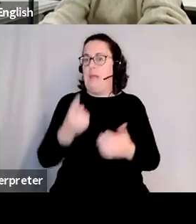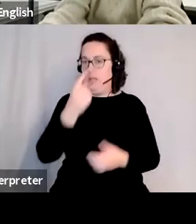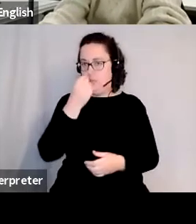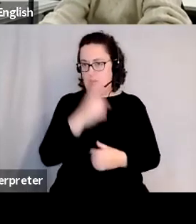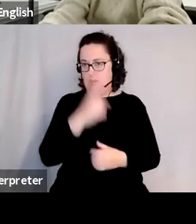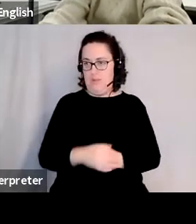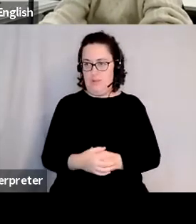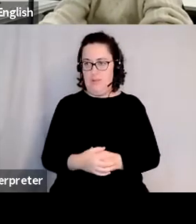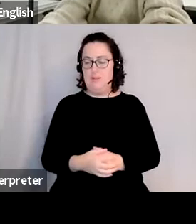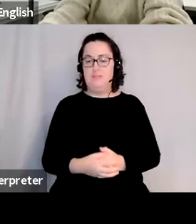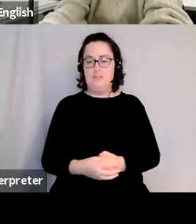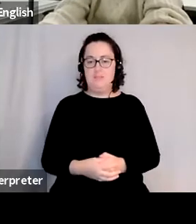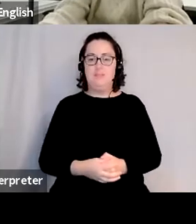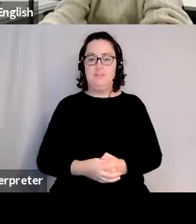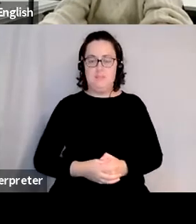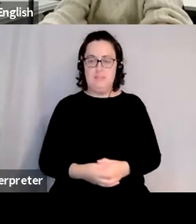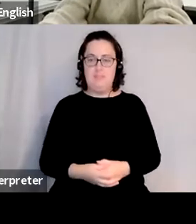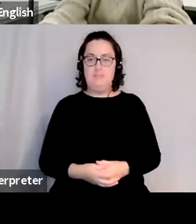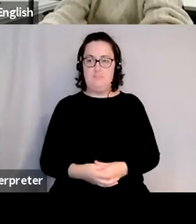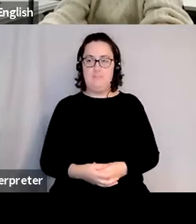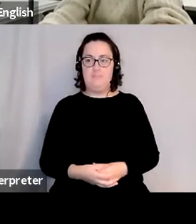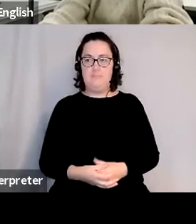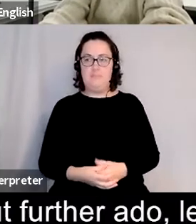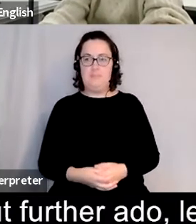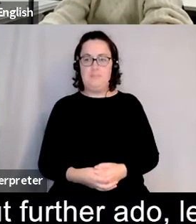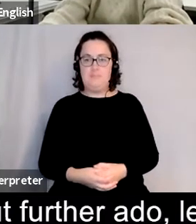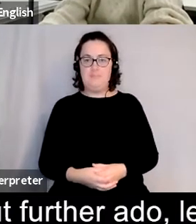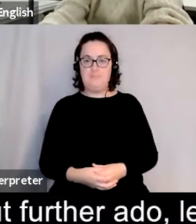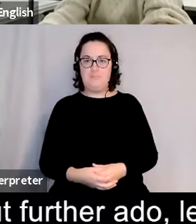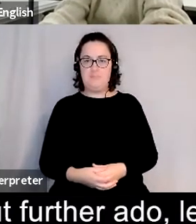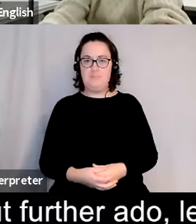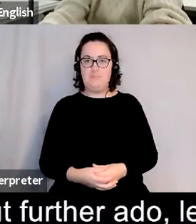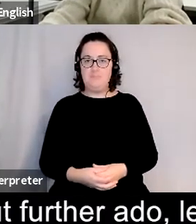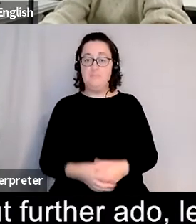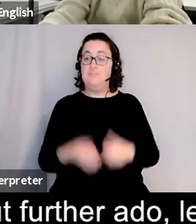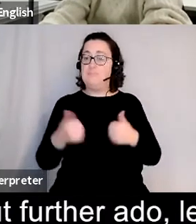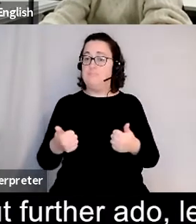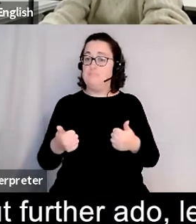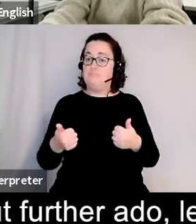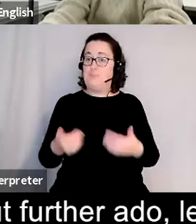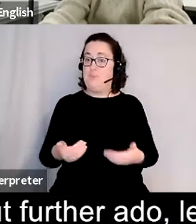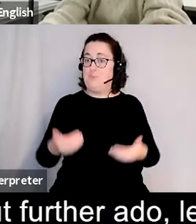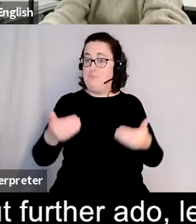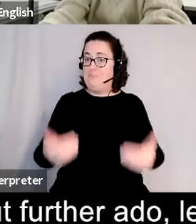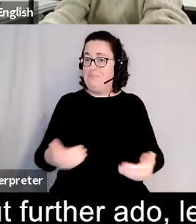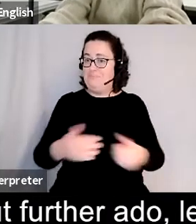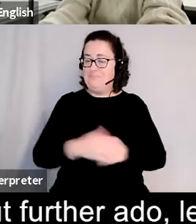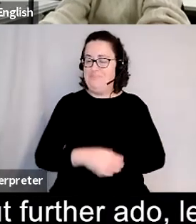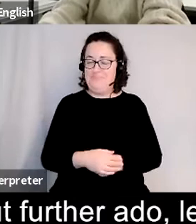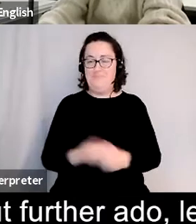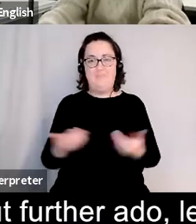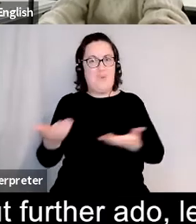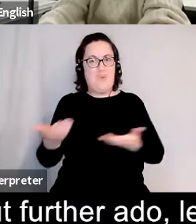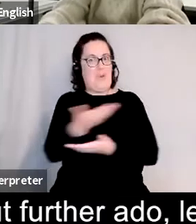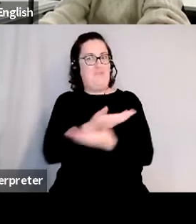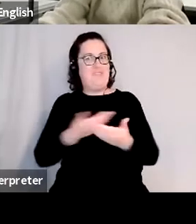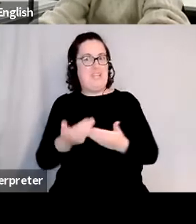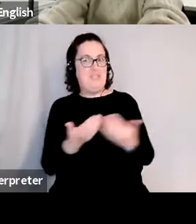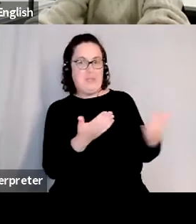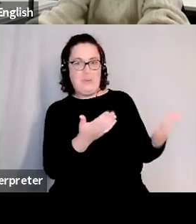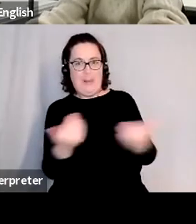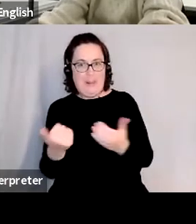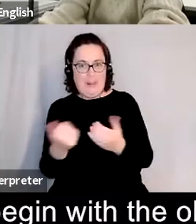the end of our panel discussion this evening so without further ado uh let's start our conversation everybody welcome